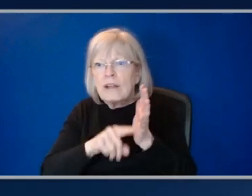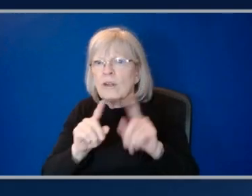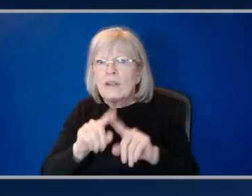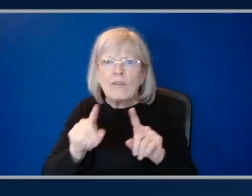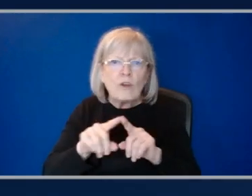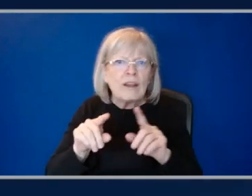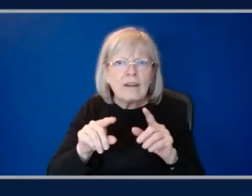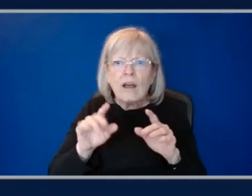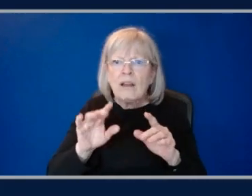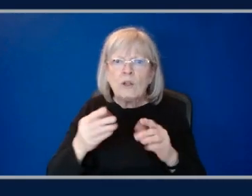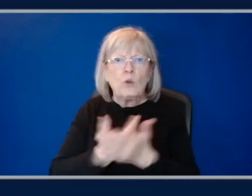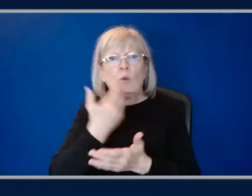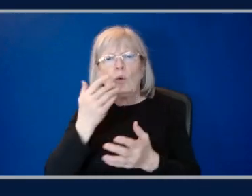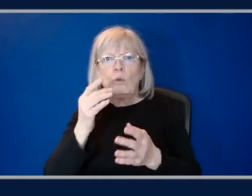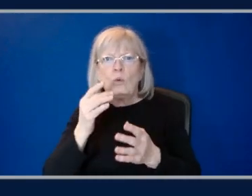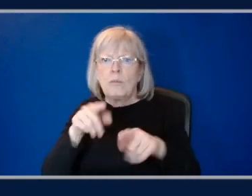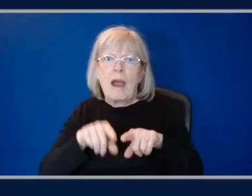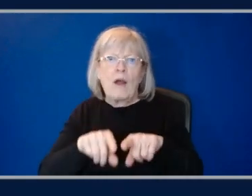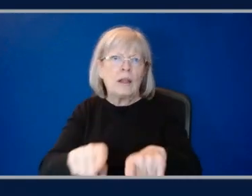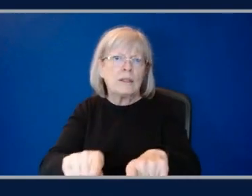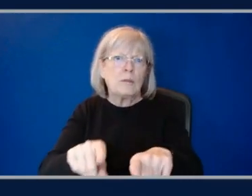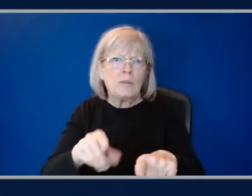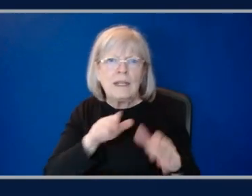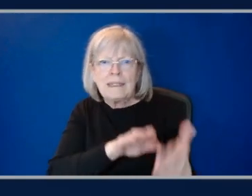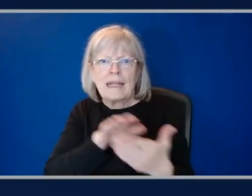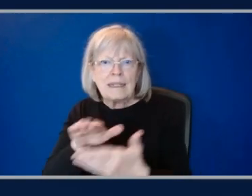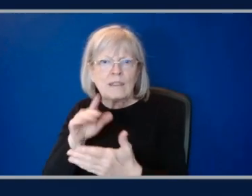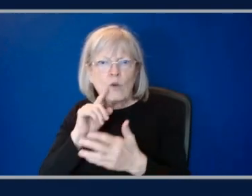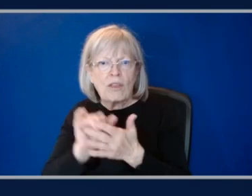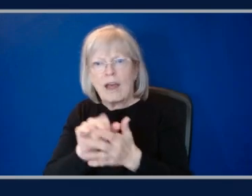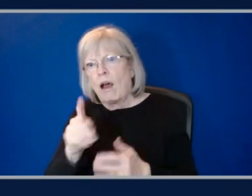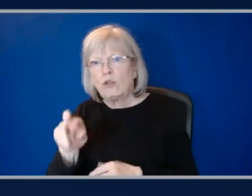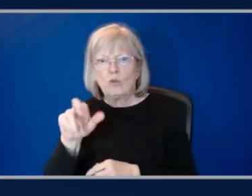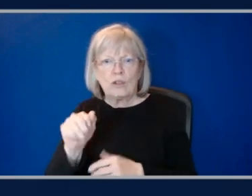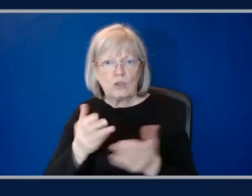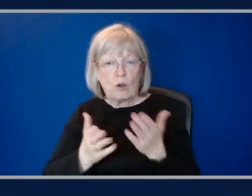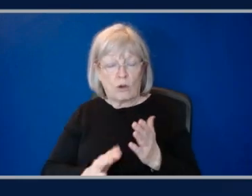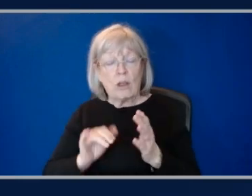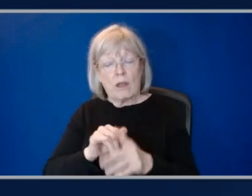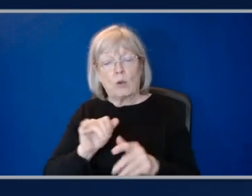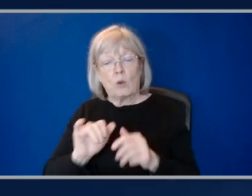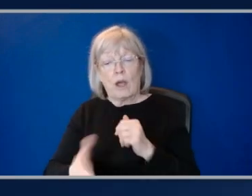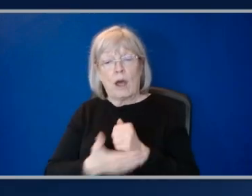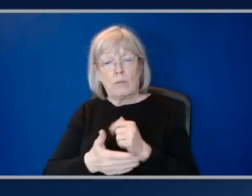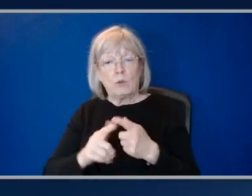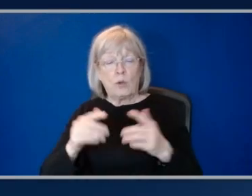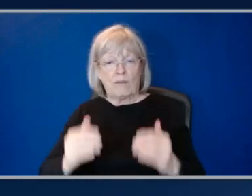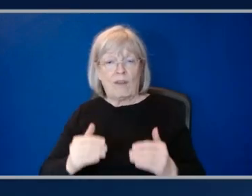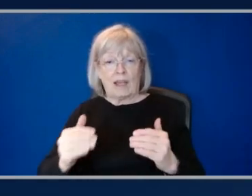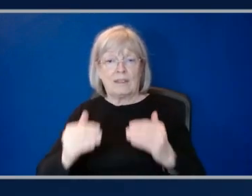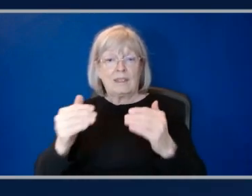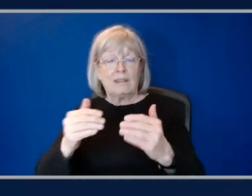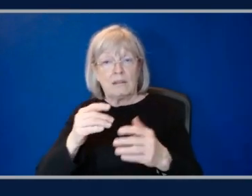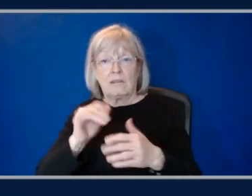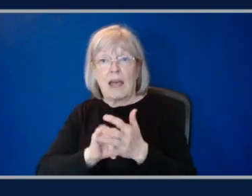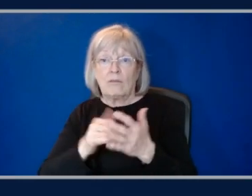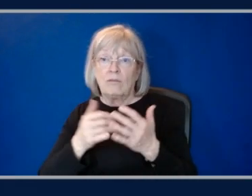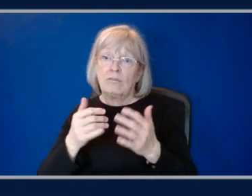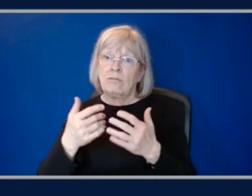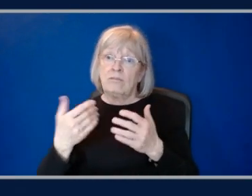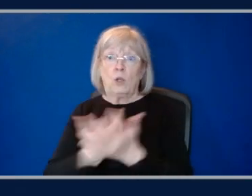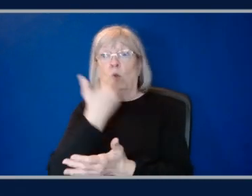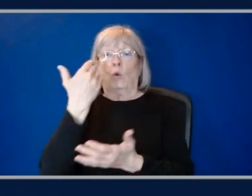techniques on the actual ultra server to really advance the state of frontier model development. Wow.